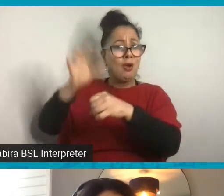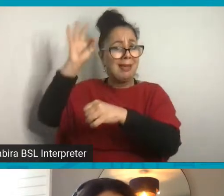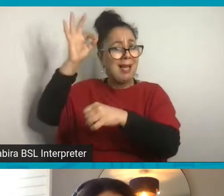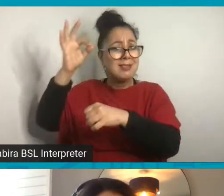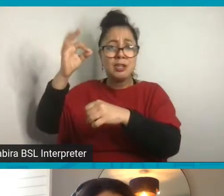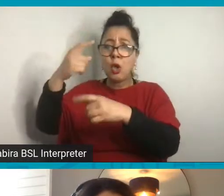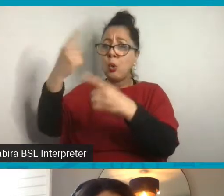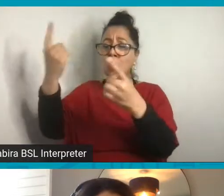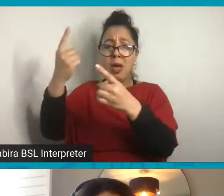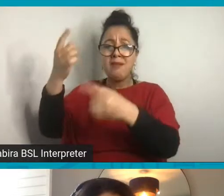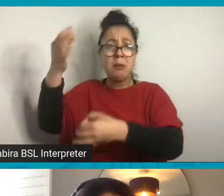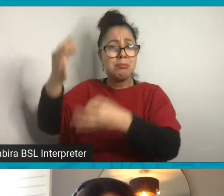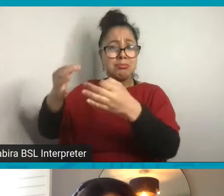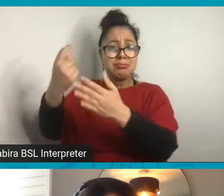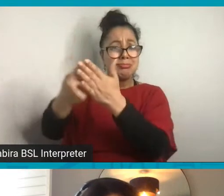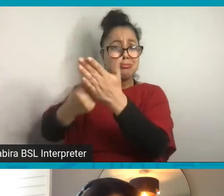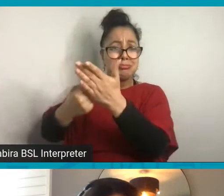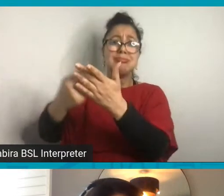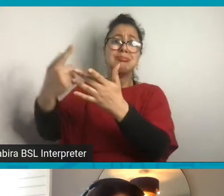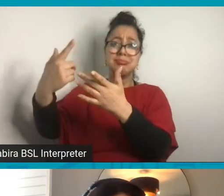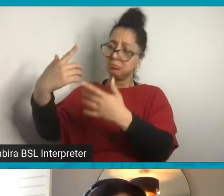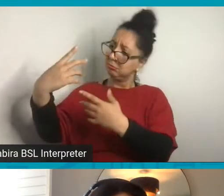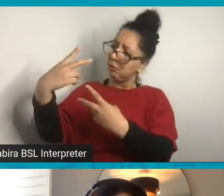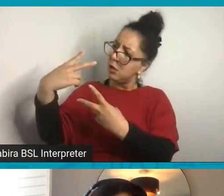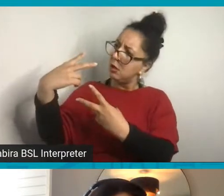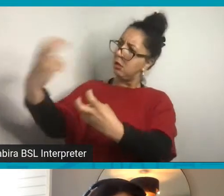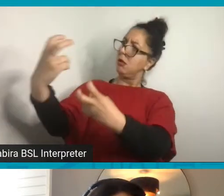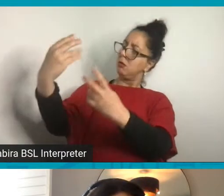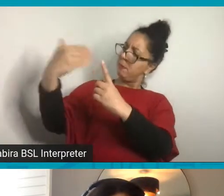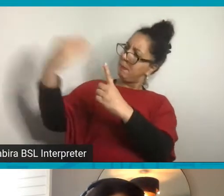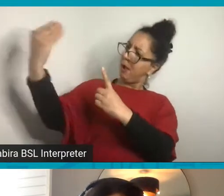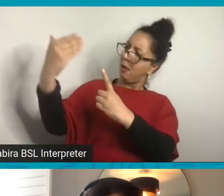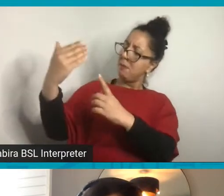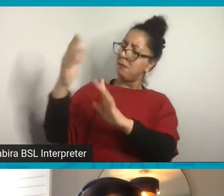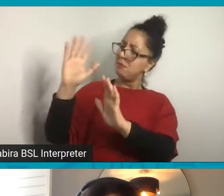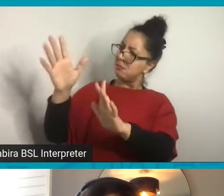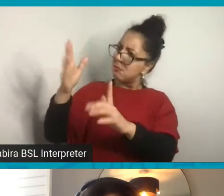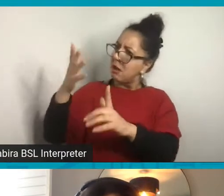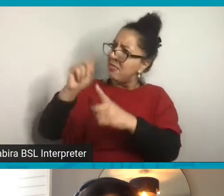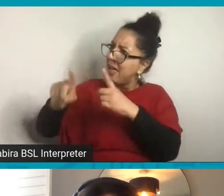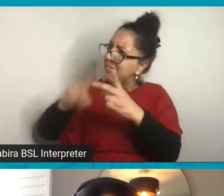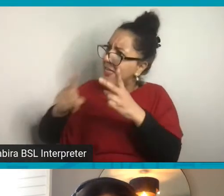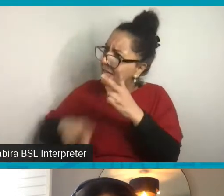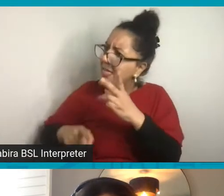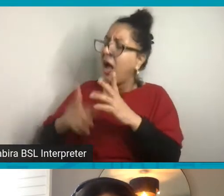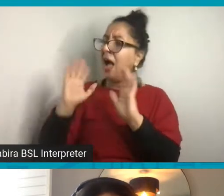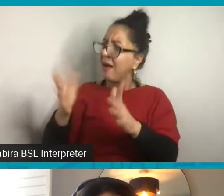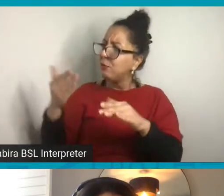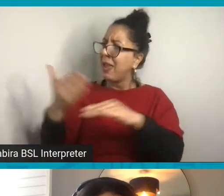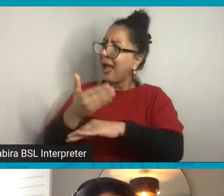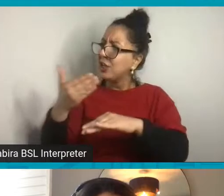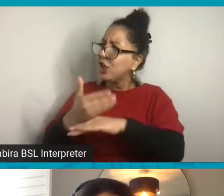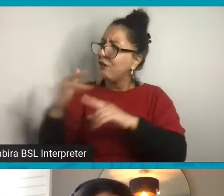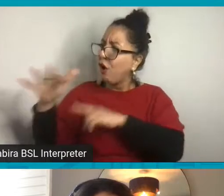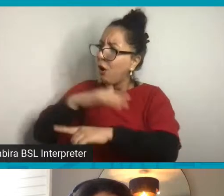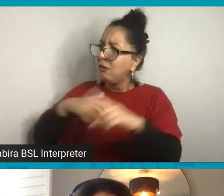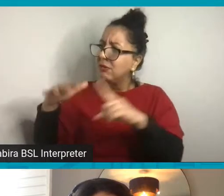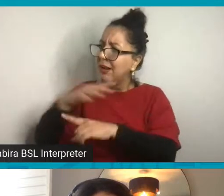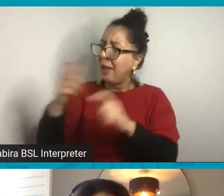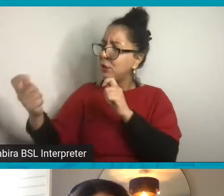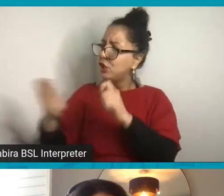city major that they should take action on climate change because it's important for all of us.